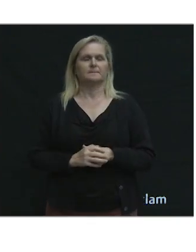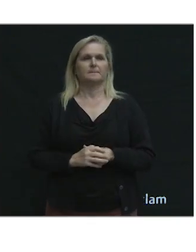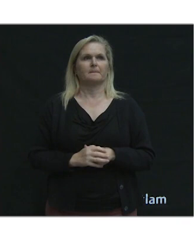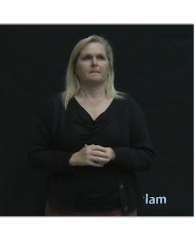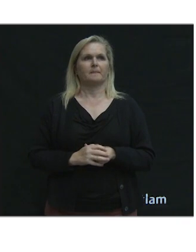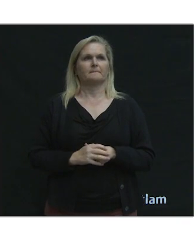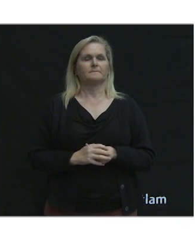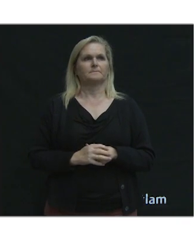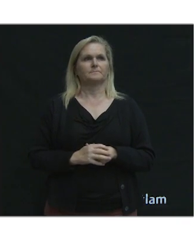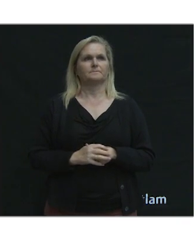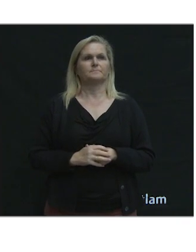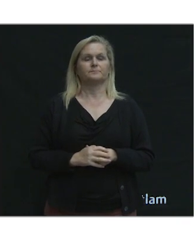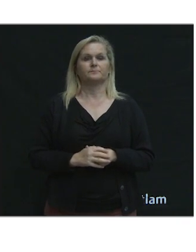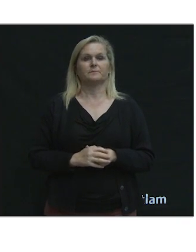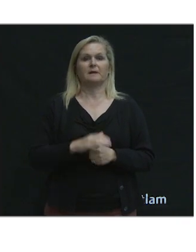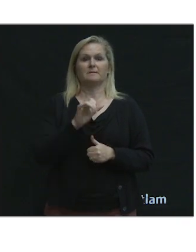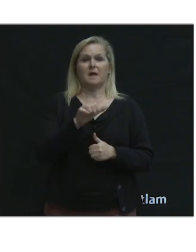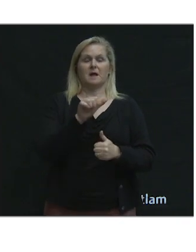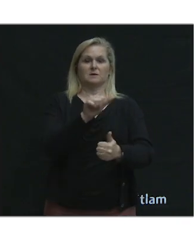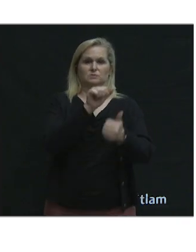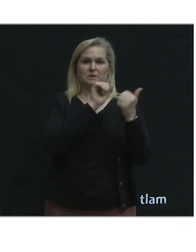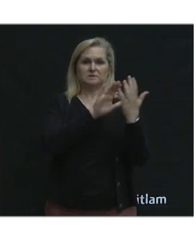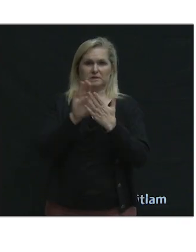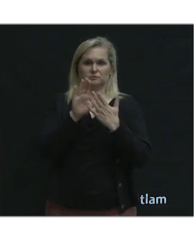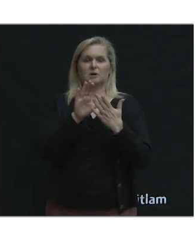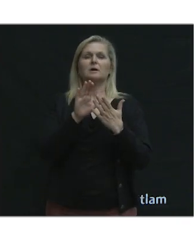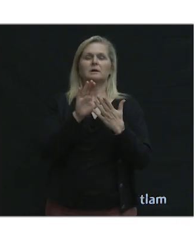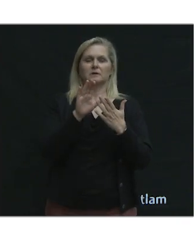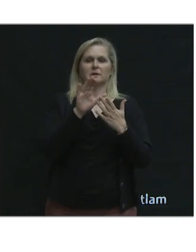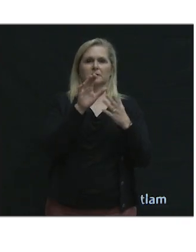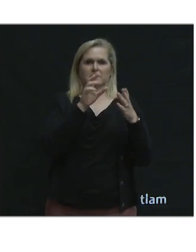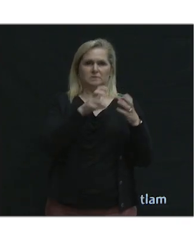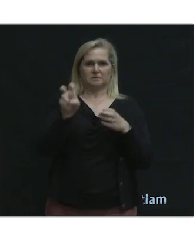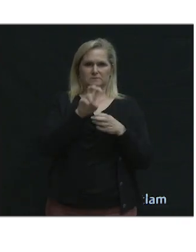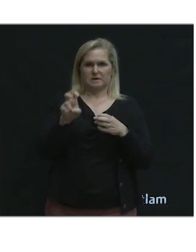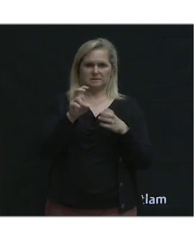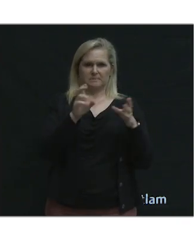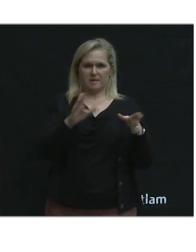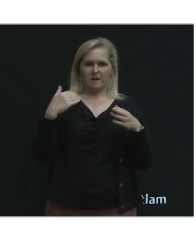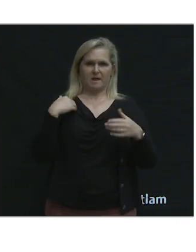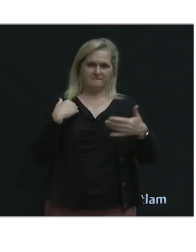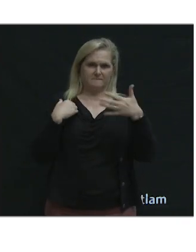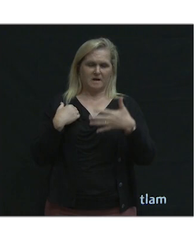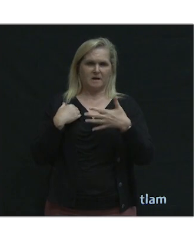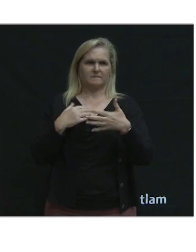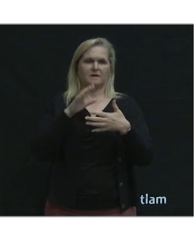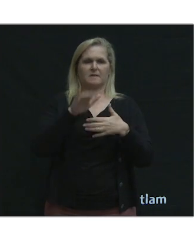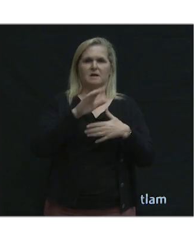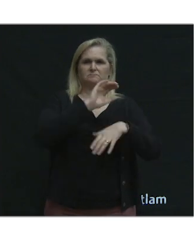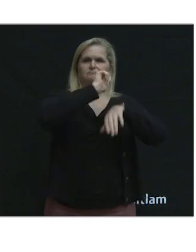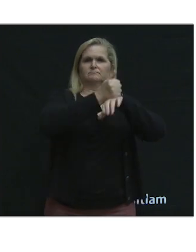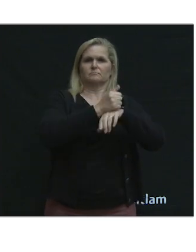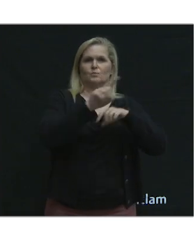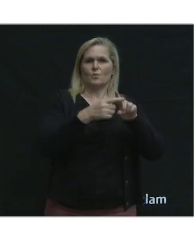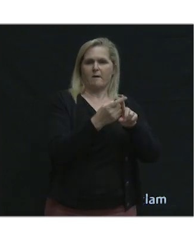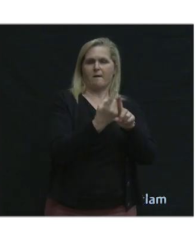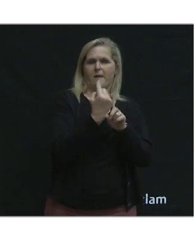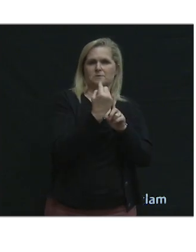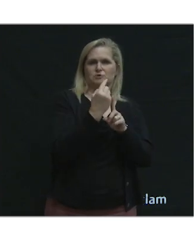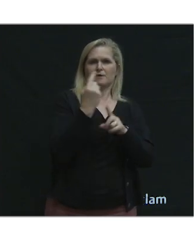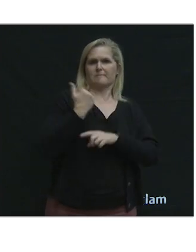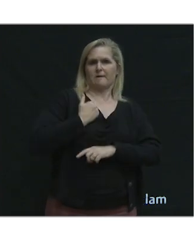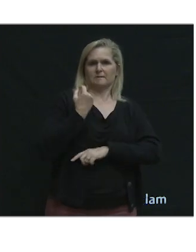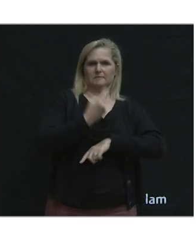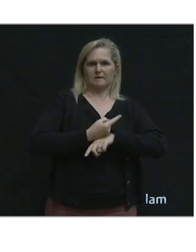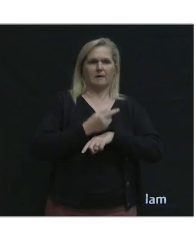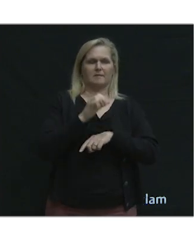So the Strategic Transportation Plan has five phases. It launched on Canada Day last year. And the first two phases